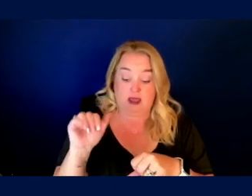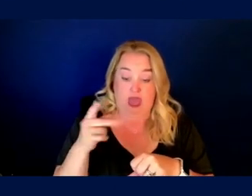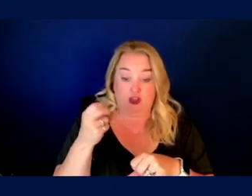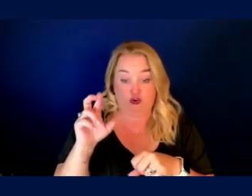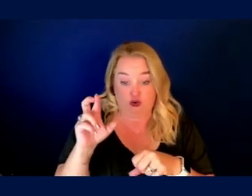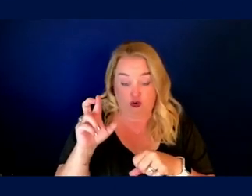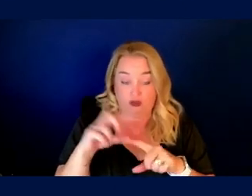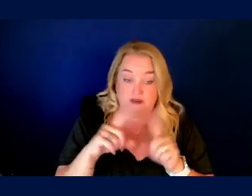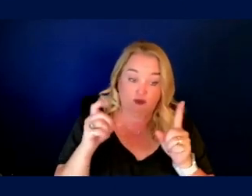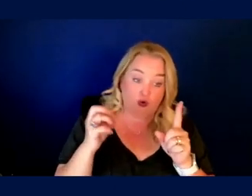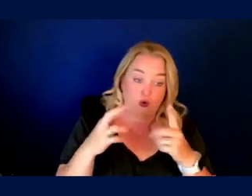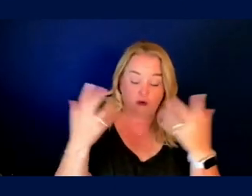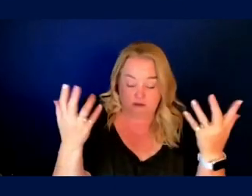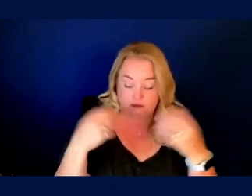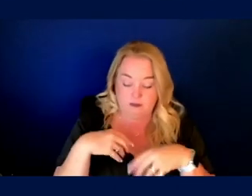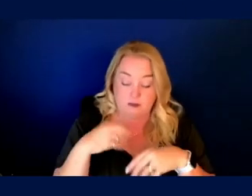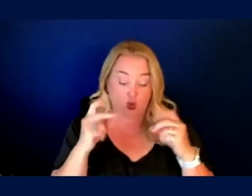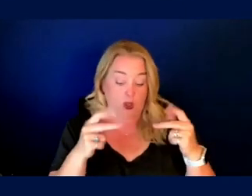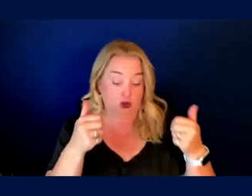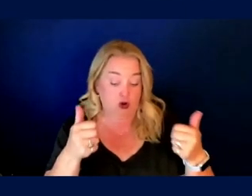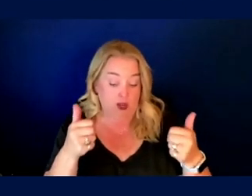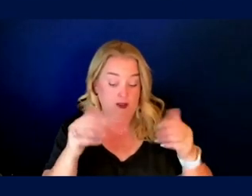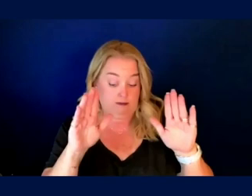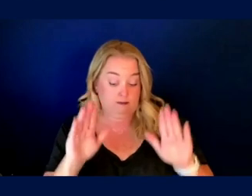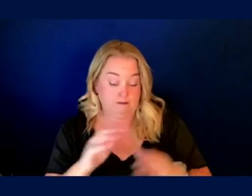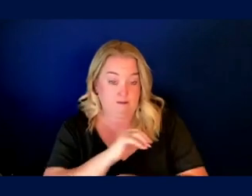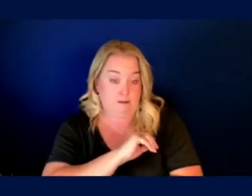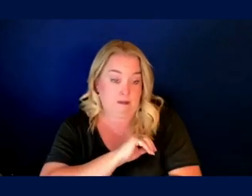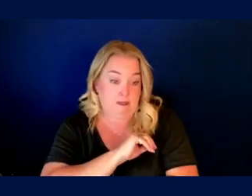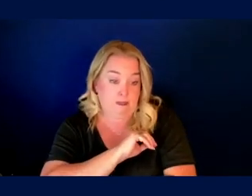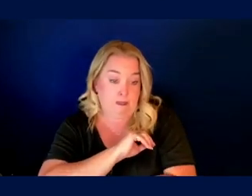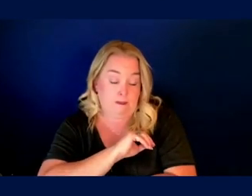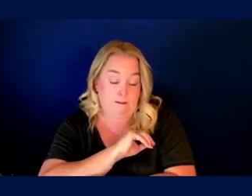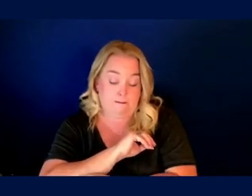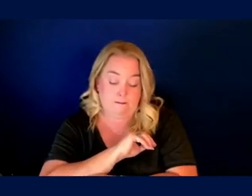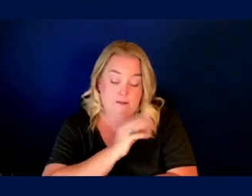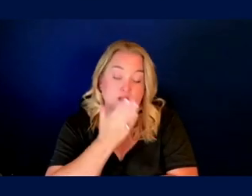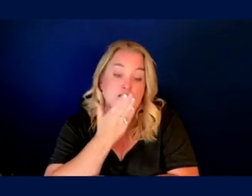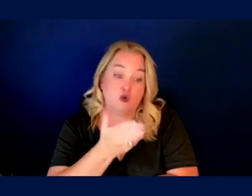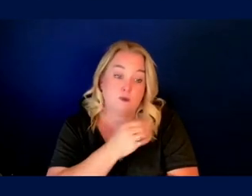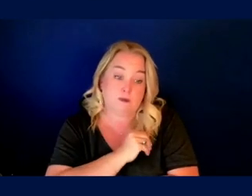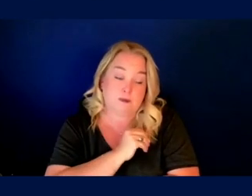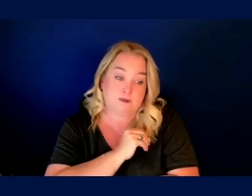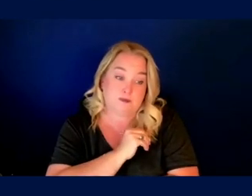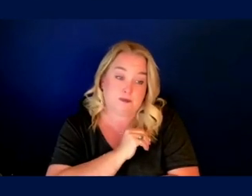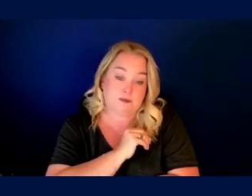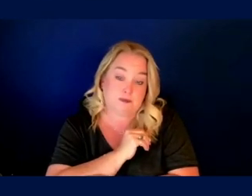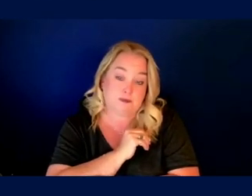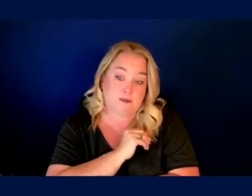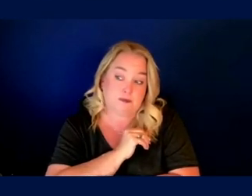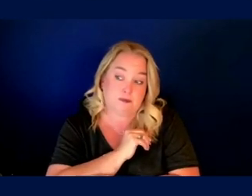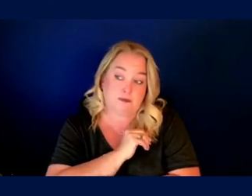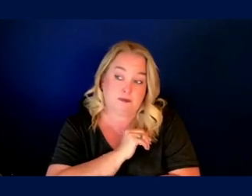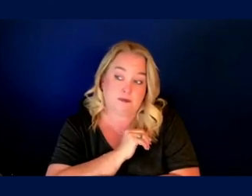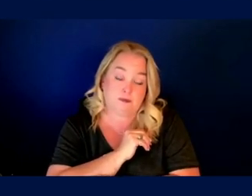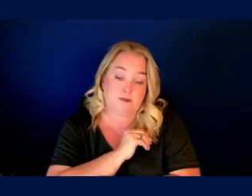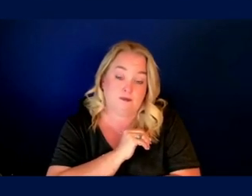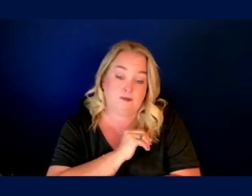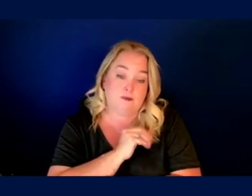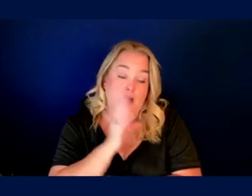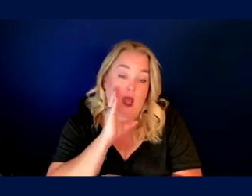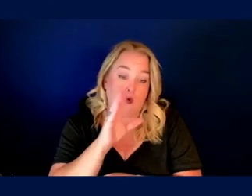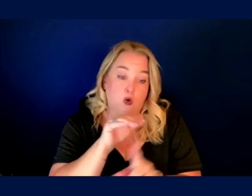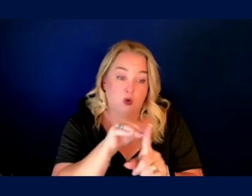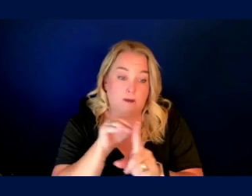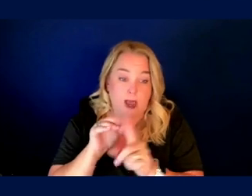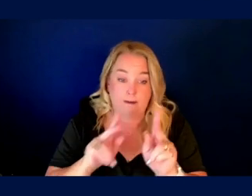So there you go. Very good. All right. Excellent. Thank you. I'll take this opportunity to remind